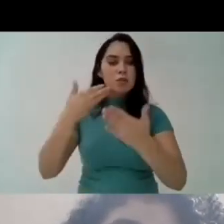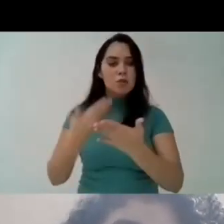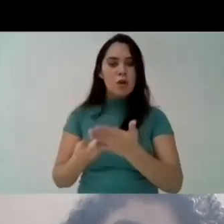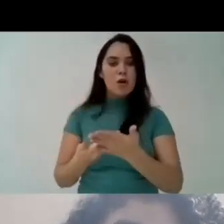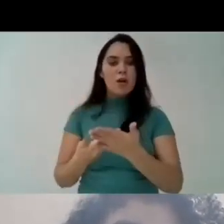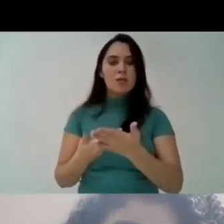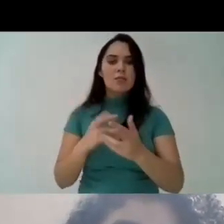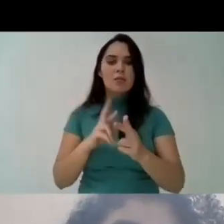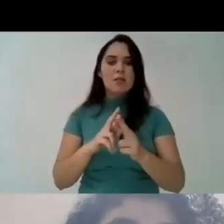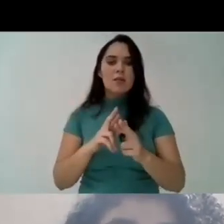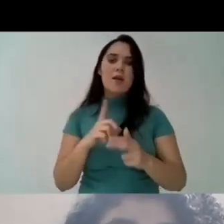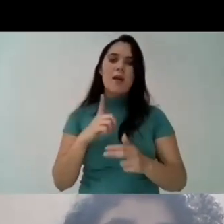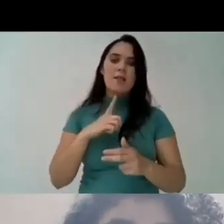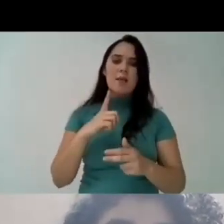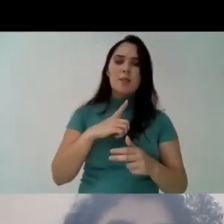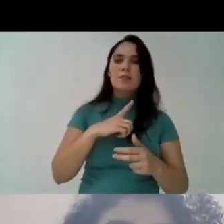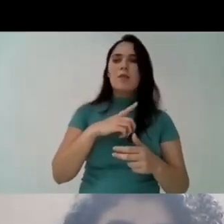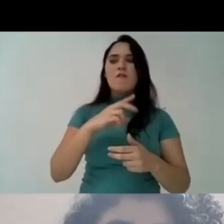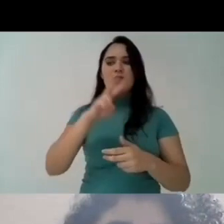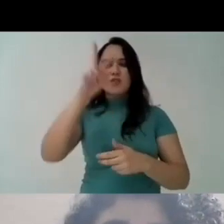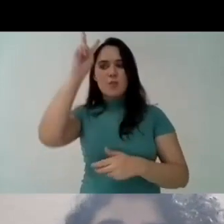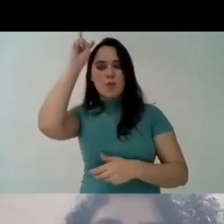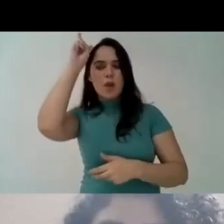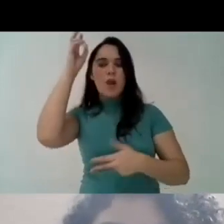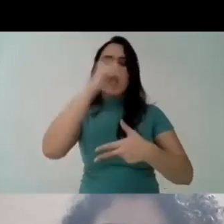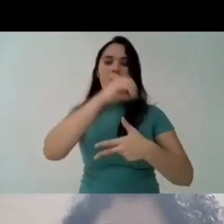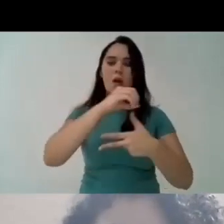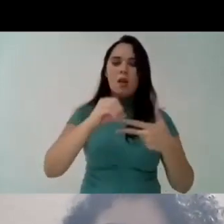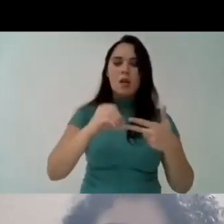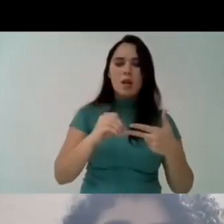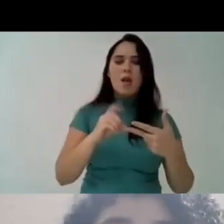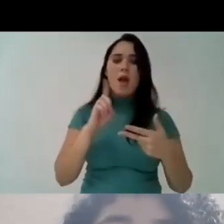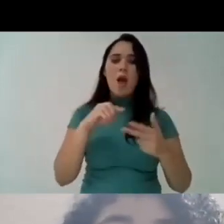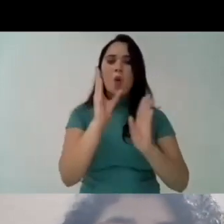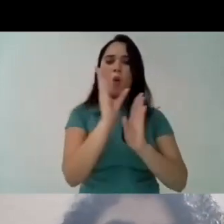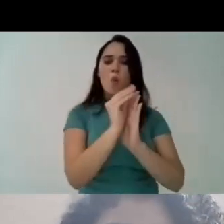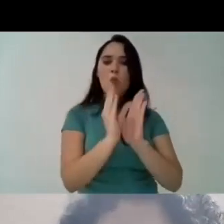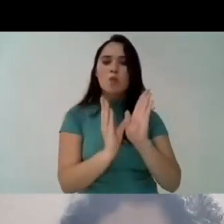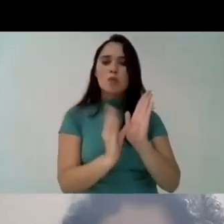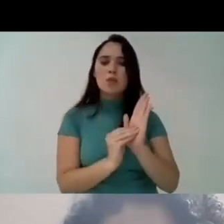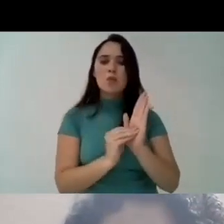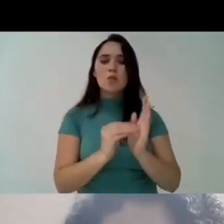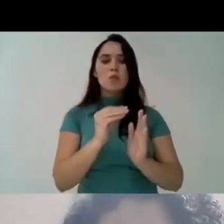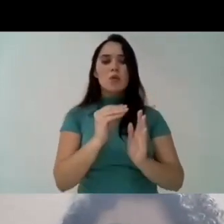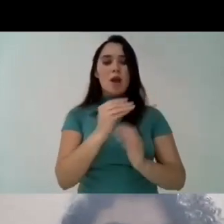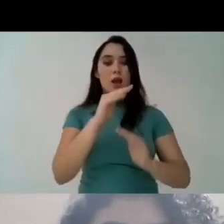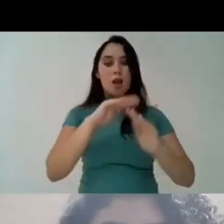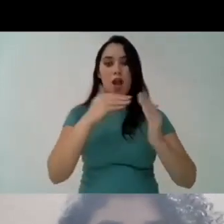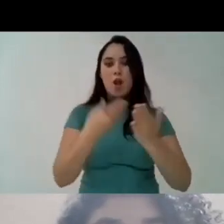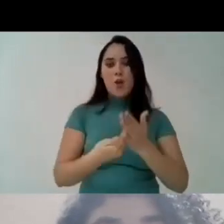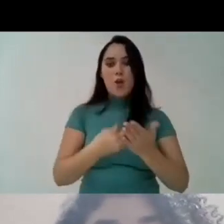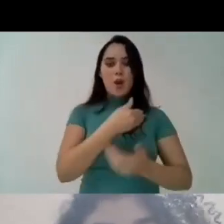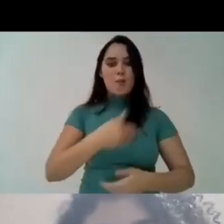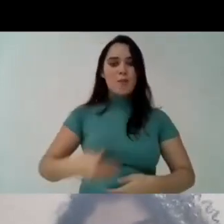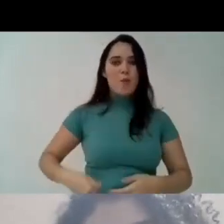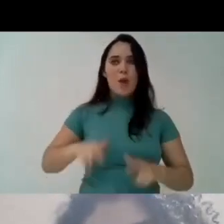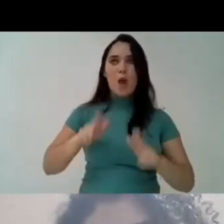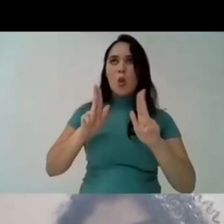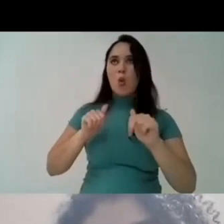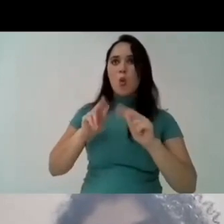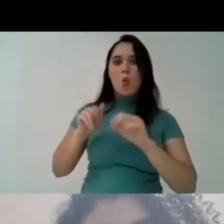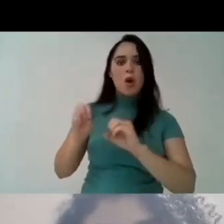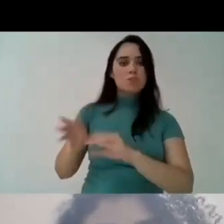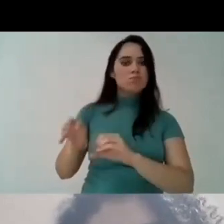of such a community because it is based on the knowledge and uh they are about content that the